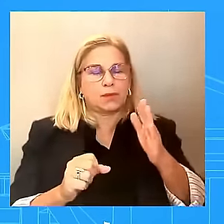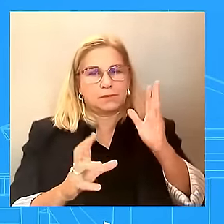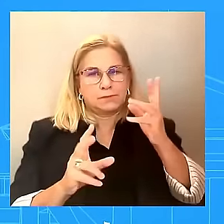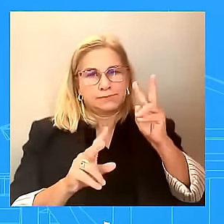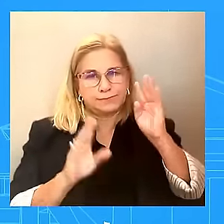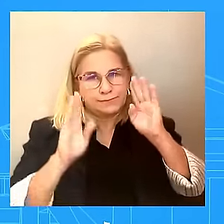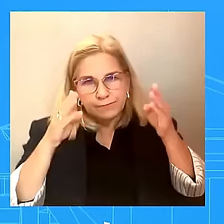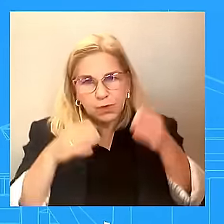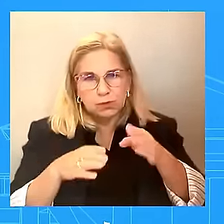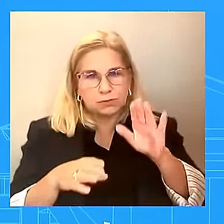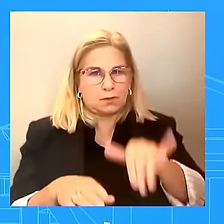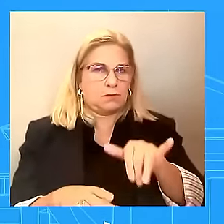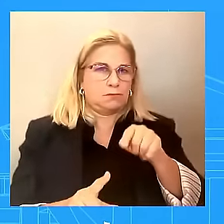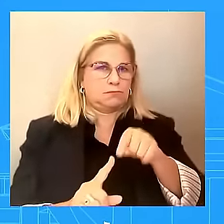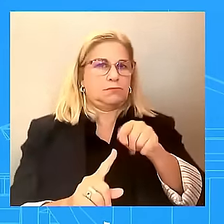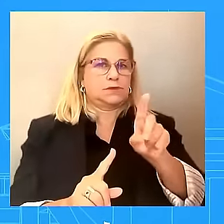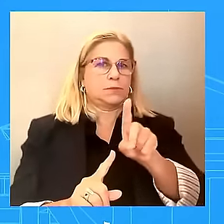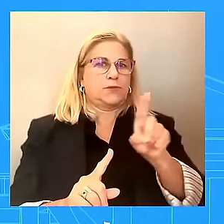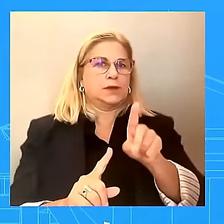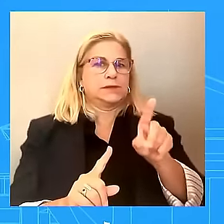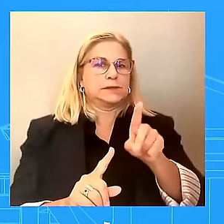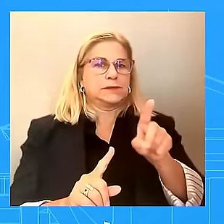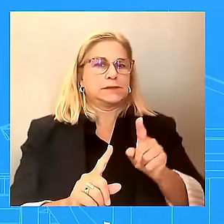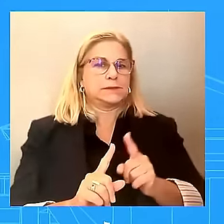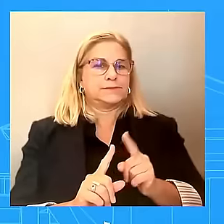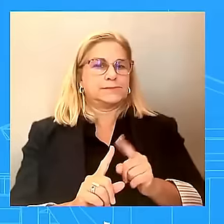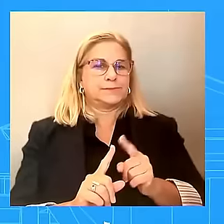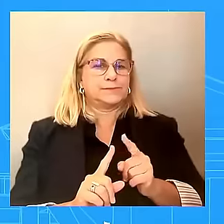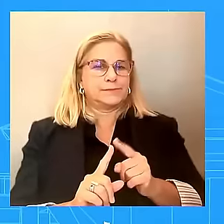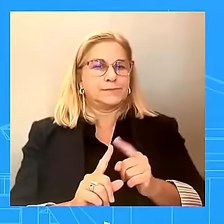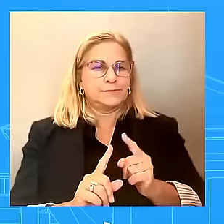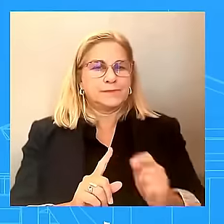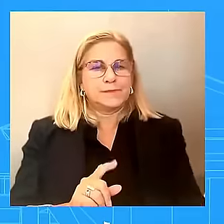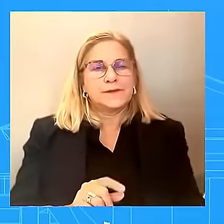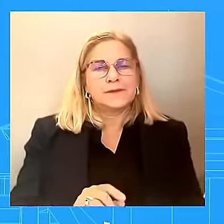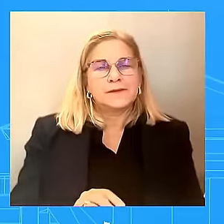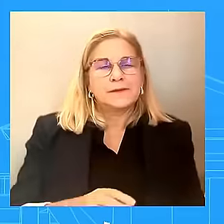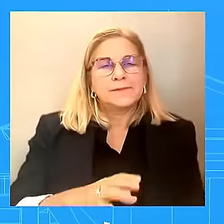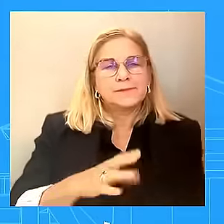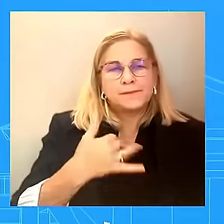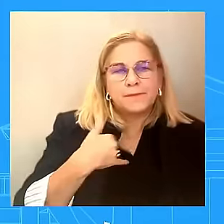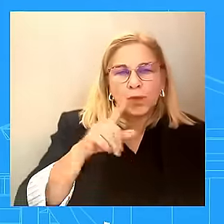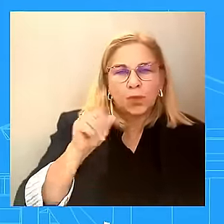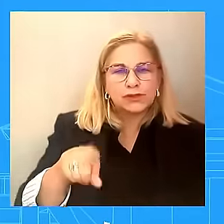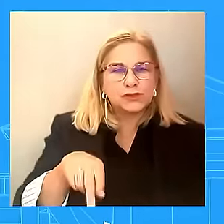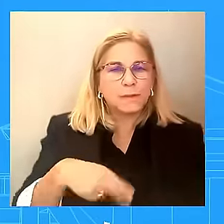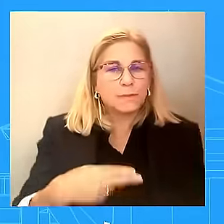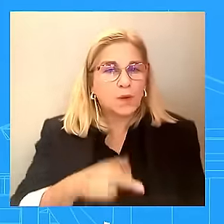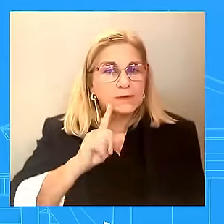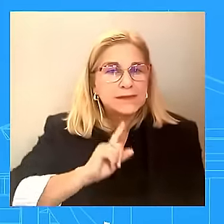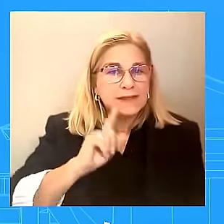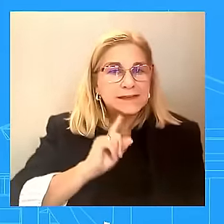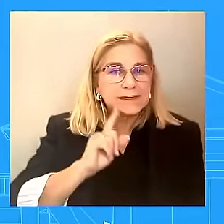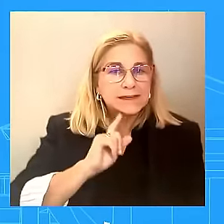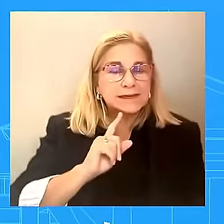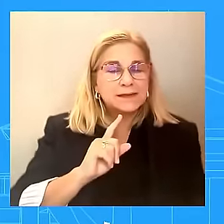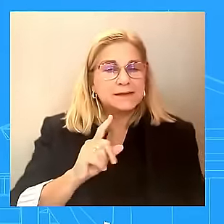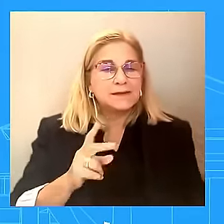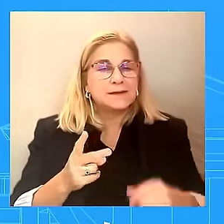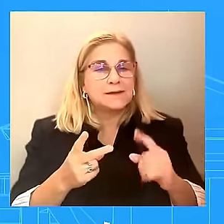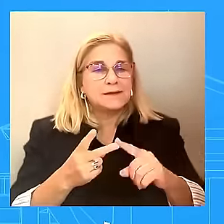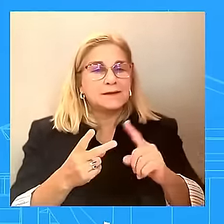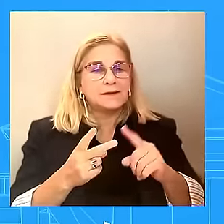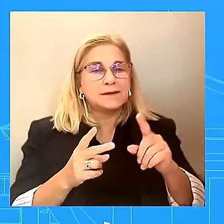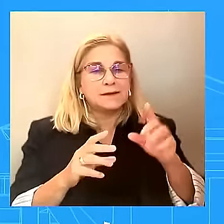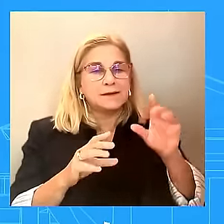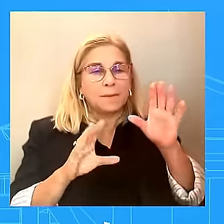Zelensky meeting, why is it that President Biden and Vice President Harris are holding these meetings separately? Is the suggestion